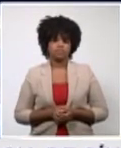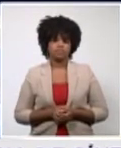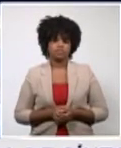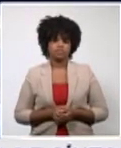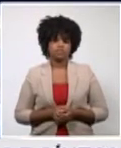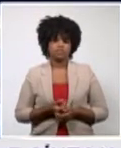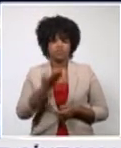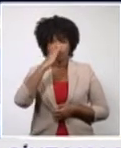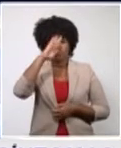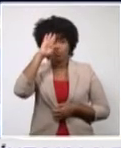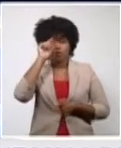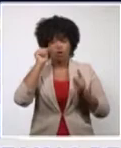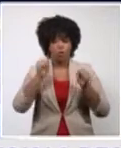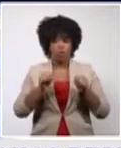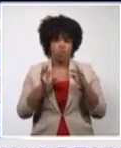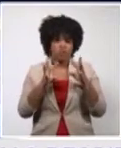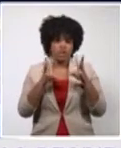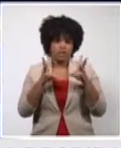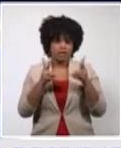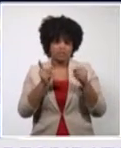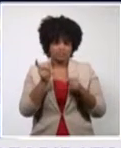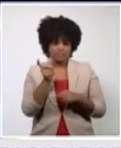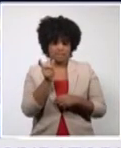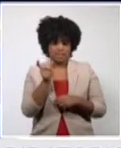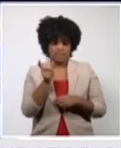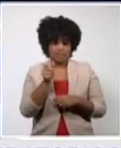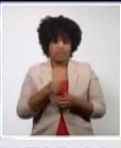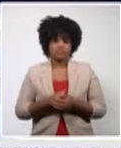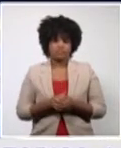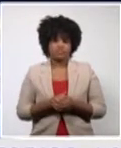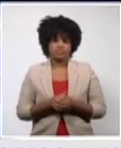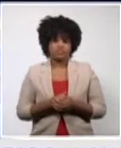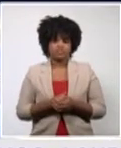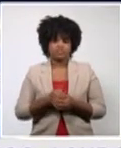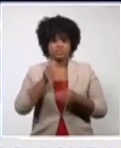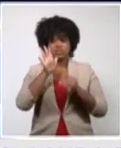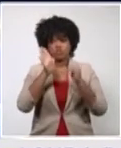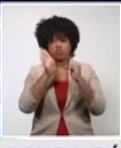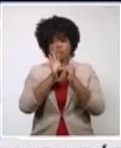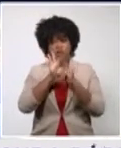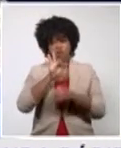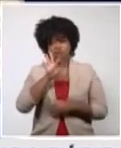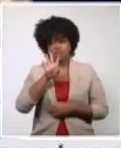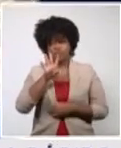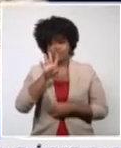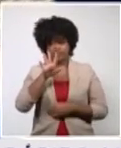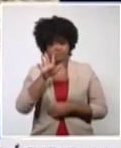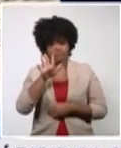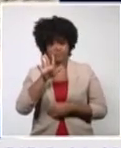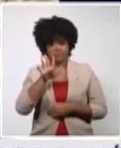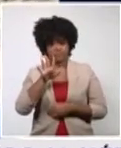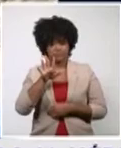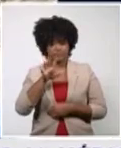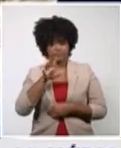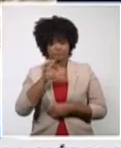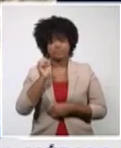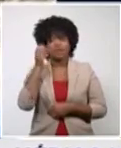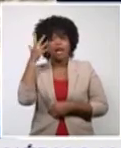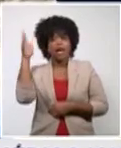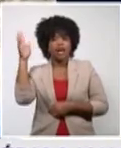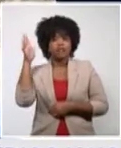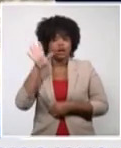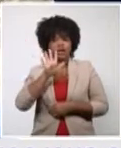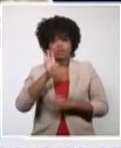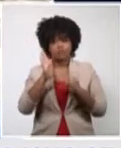So in Cuba today, there is a similar number of Cubans residing abroad with 5,145